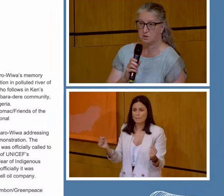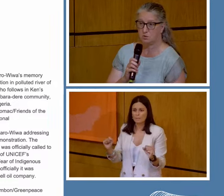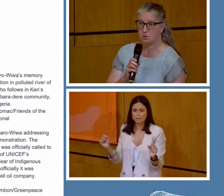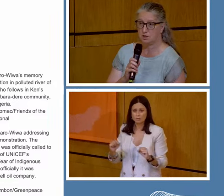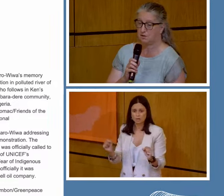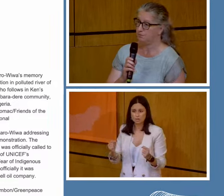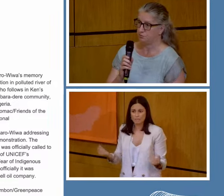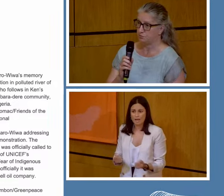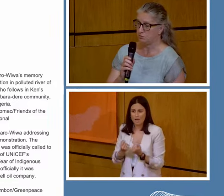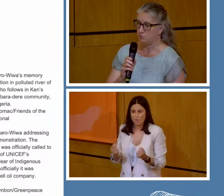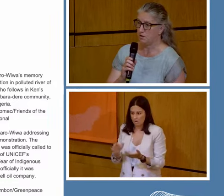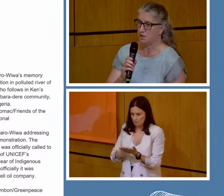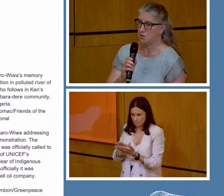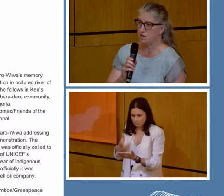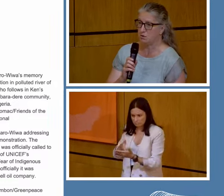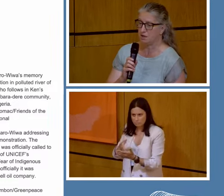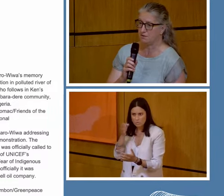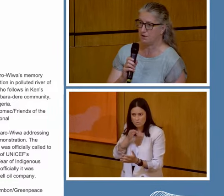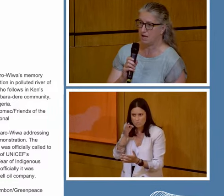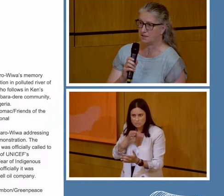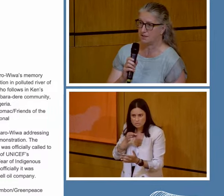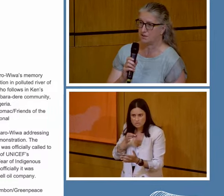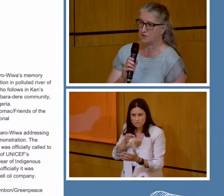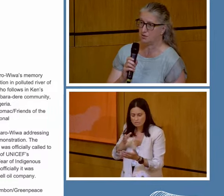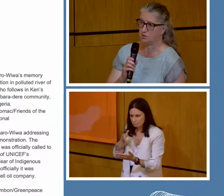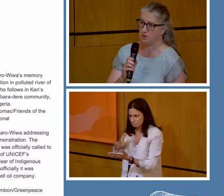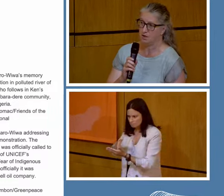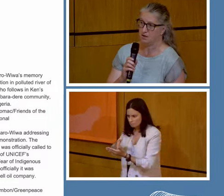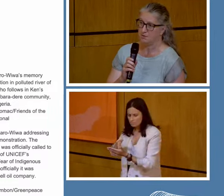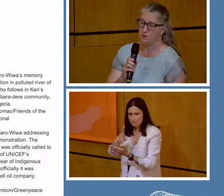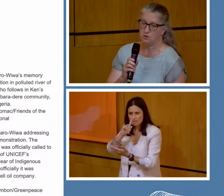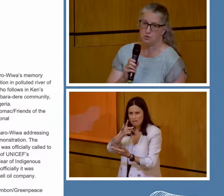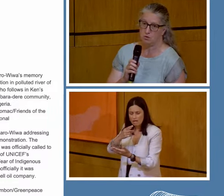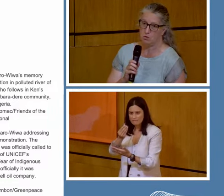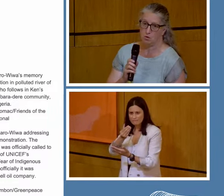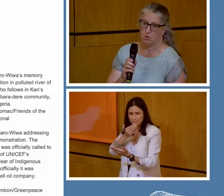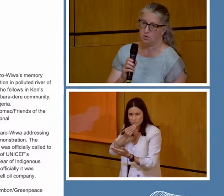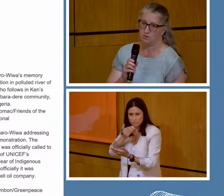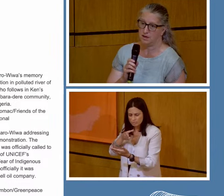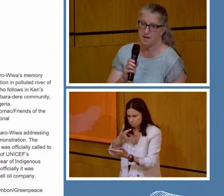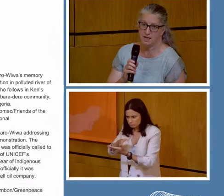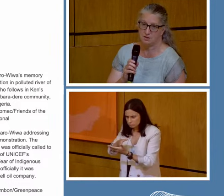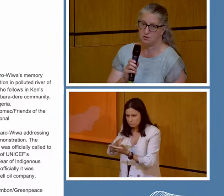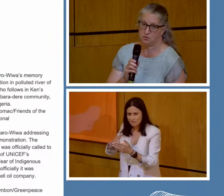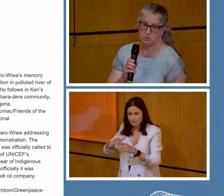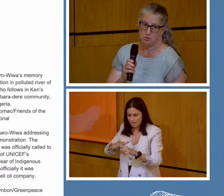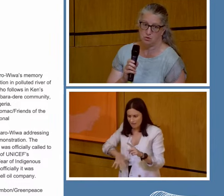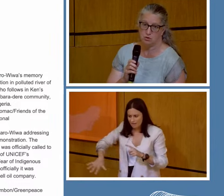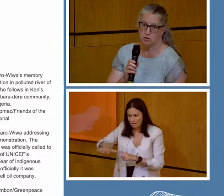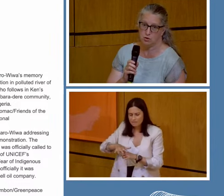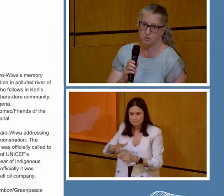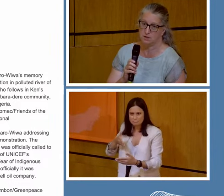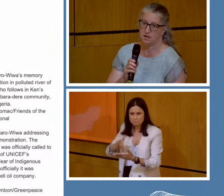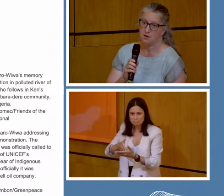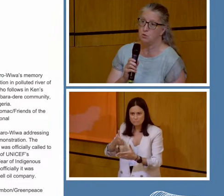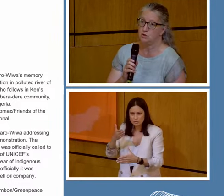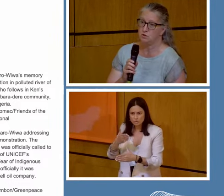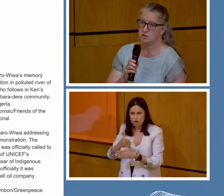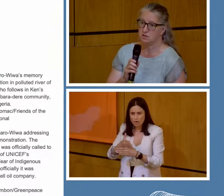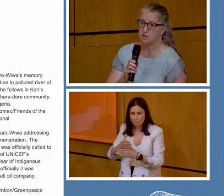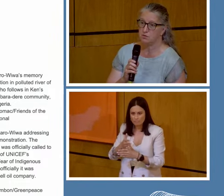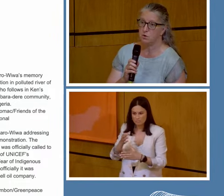won't have access to water. They also won't have access to food or land or jobs.